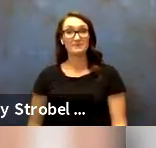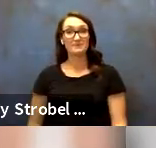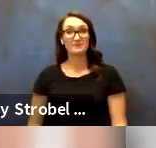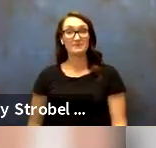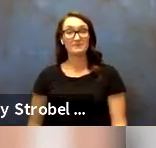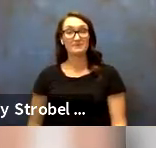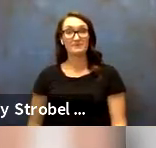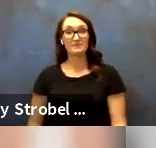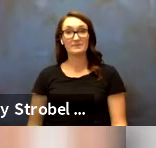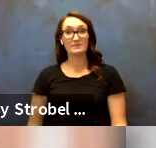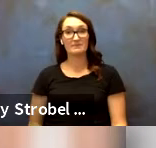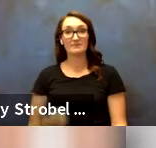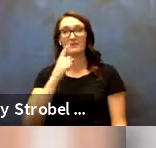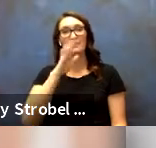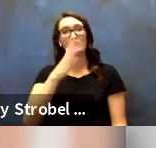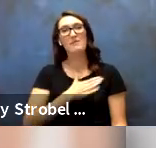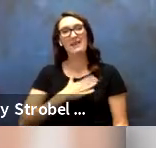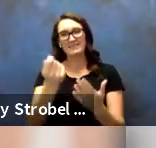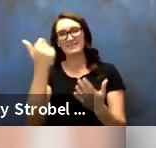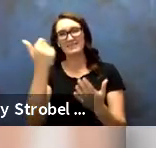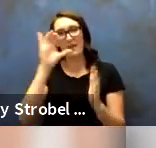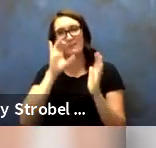And can we get rid of that photo also?